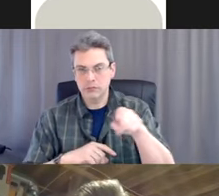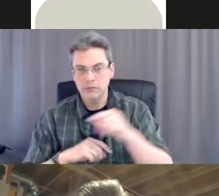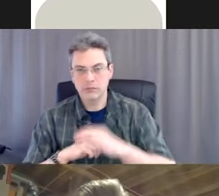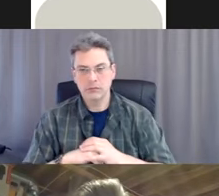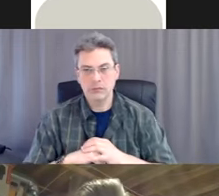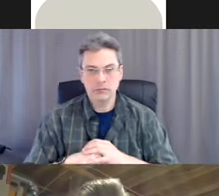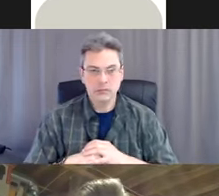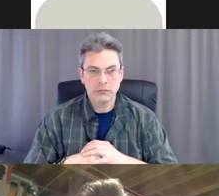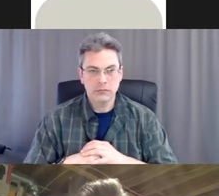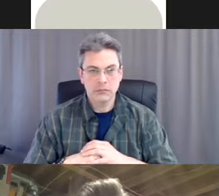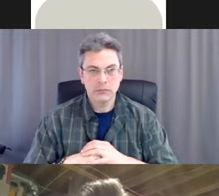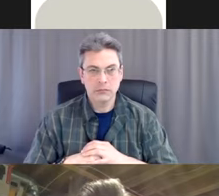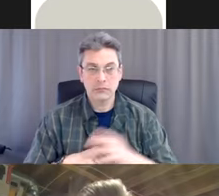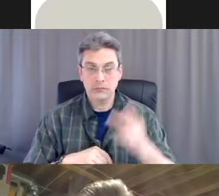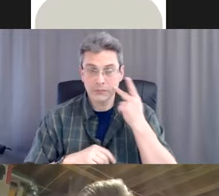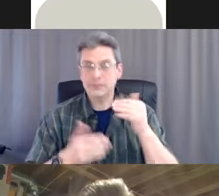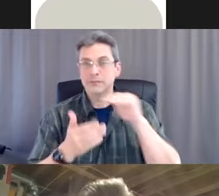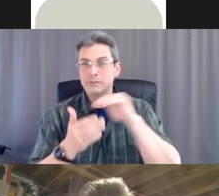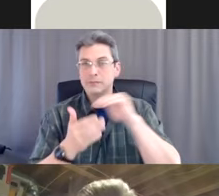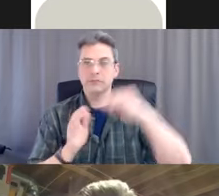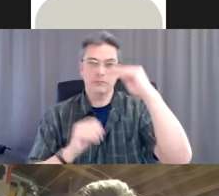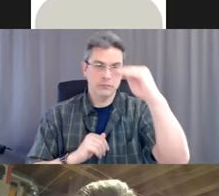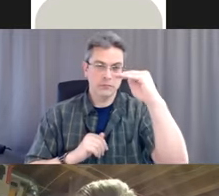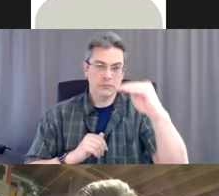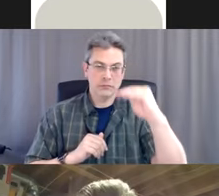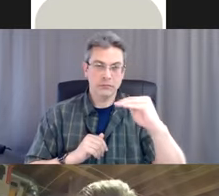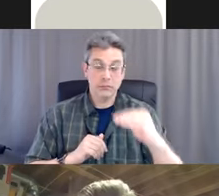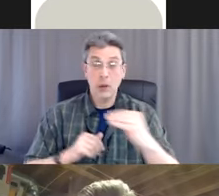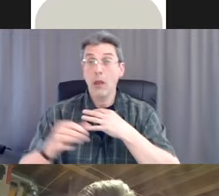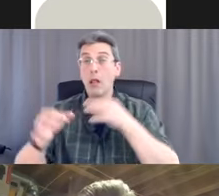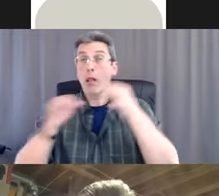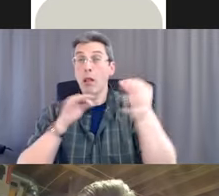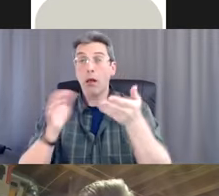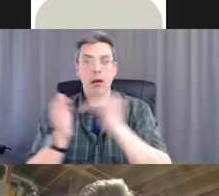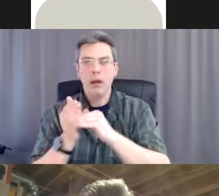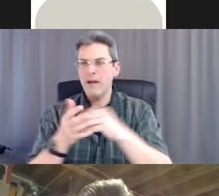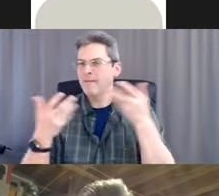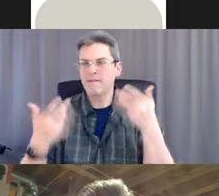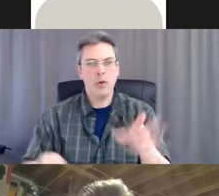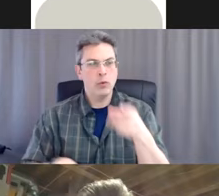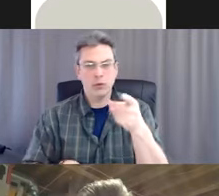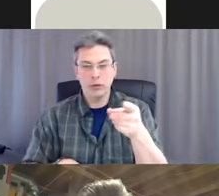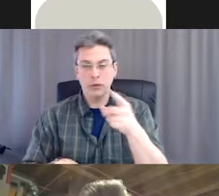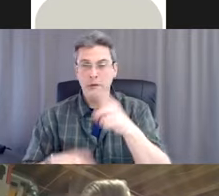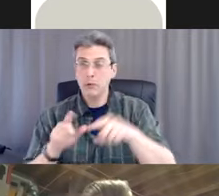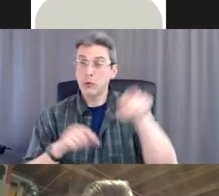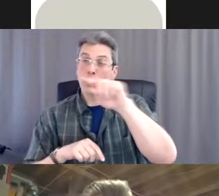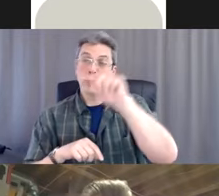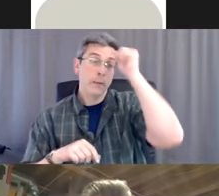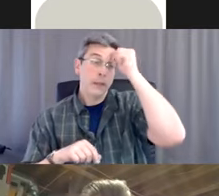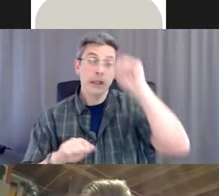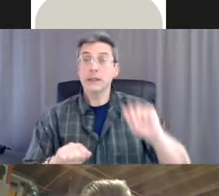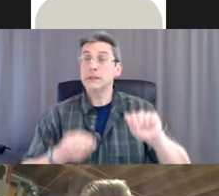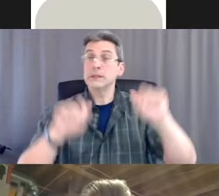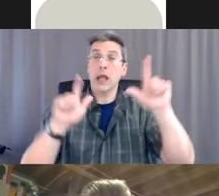it's written out again there. I won't go through it because we've already talked about it, but it's on slide 45. And just a